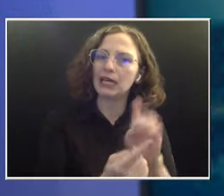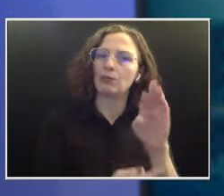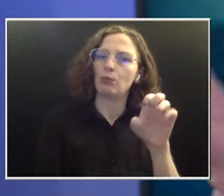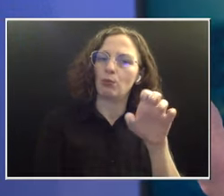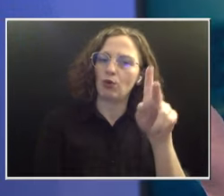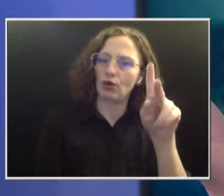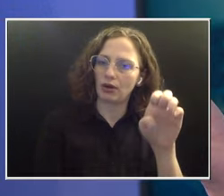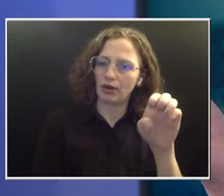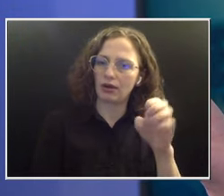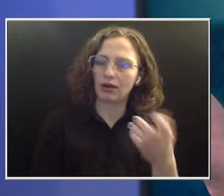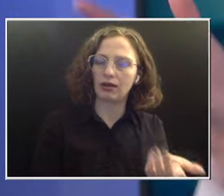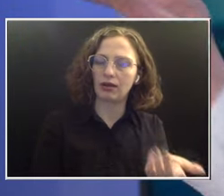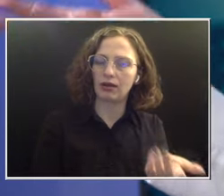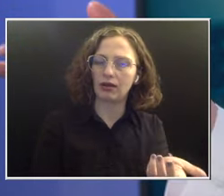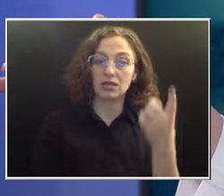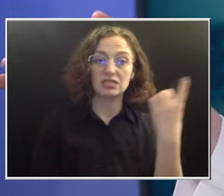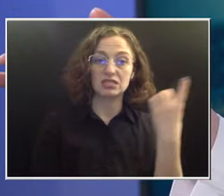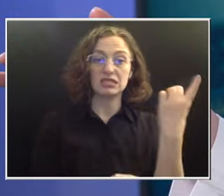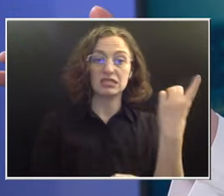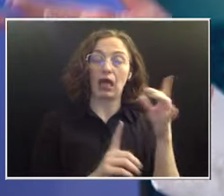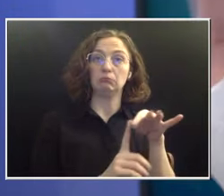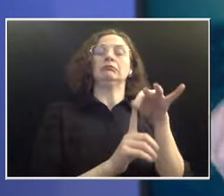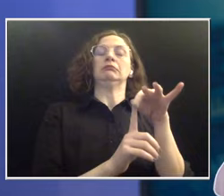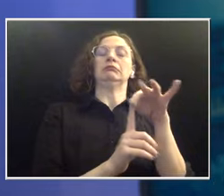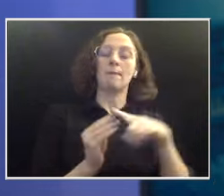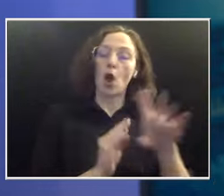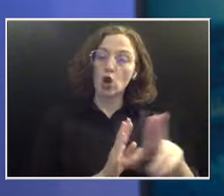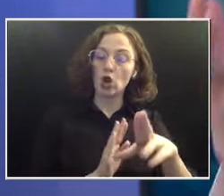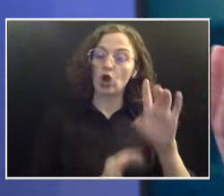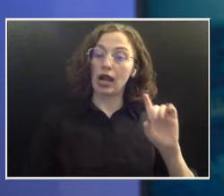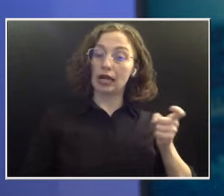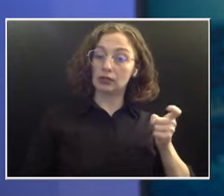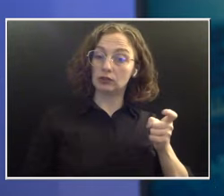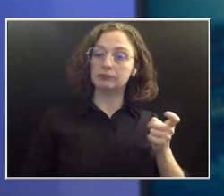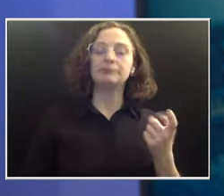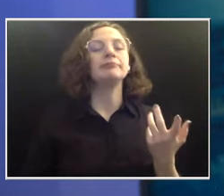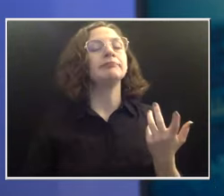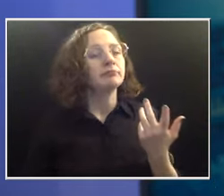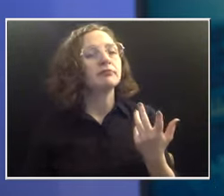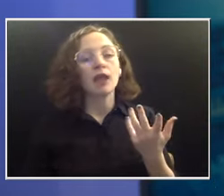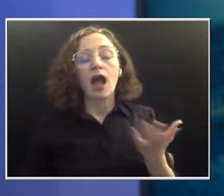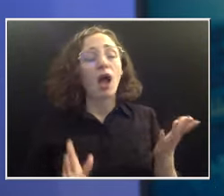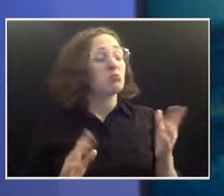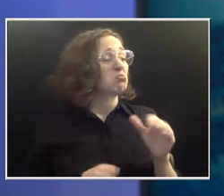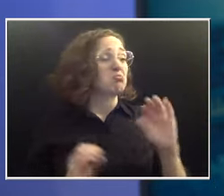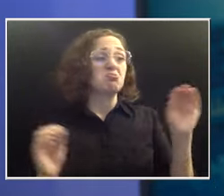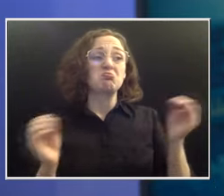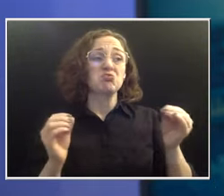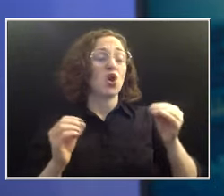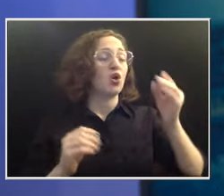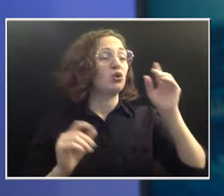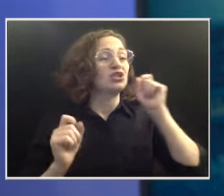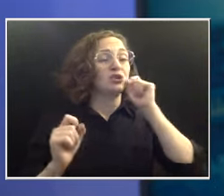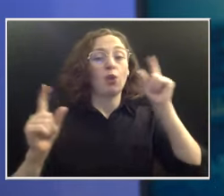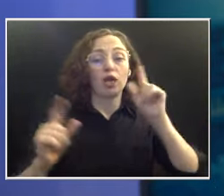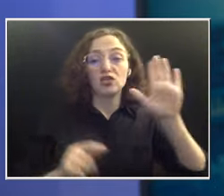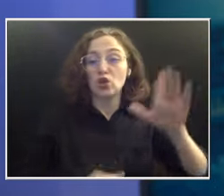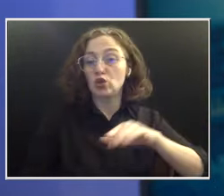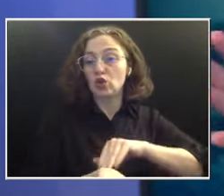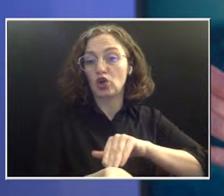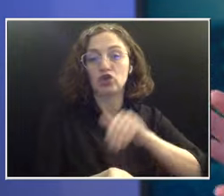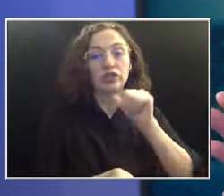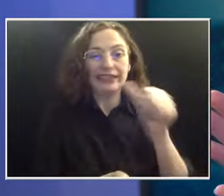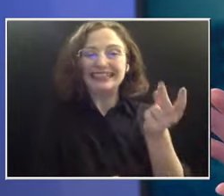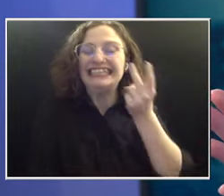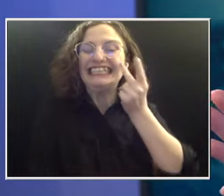you know, it's not surprising that her doctor, her initial doctor, didn't see anything on exam. So, your cervix, when you think about your cervix, it's the